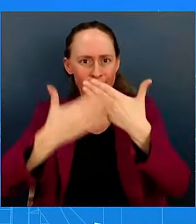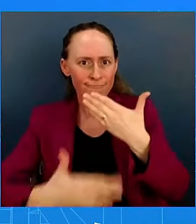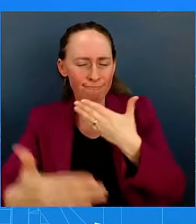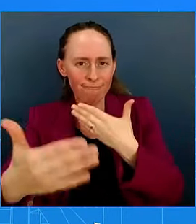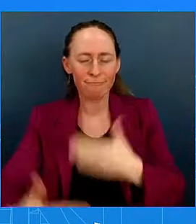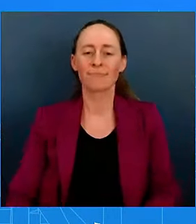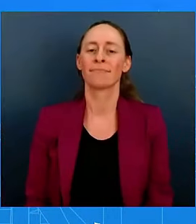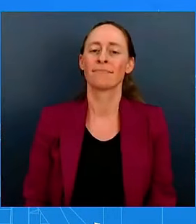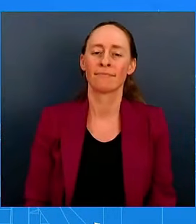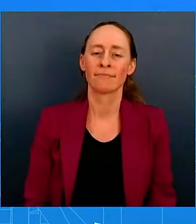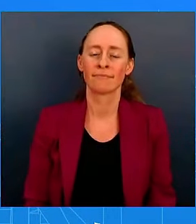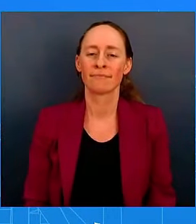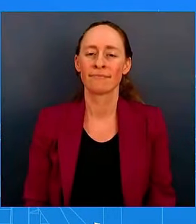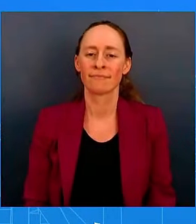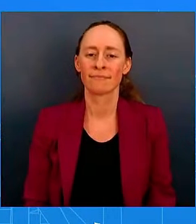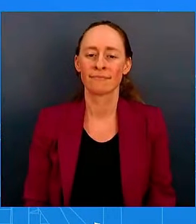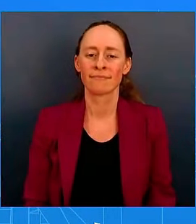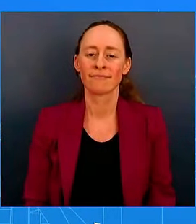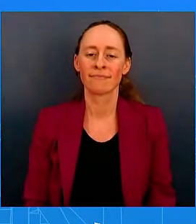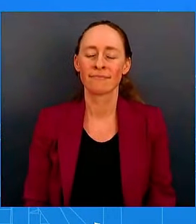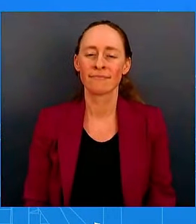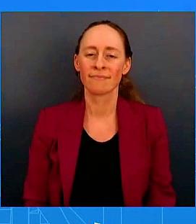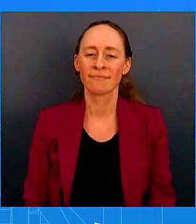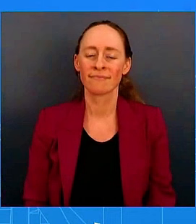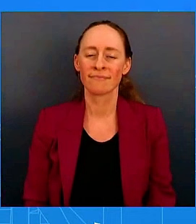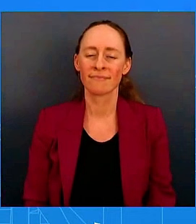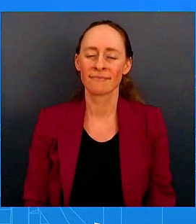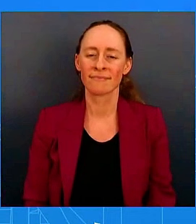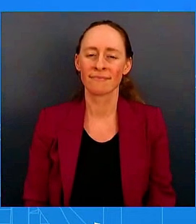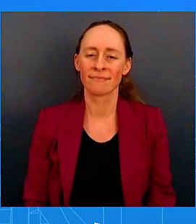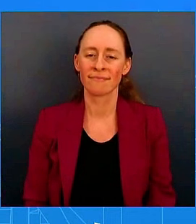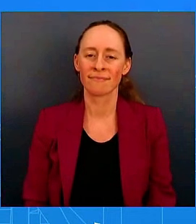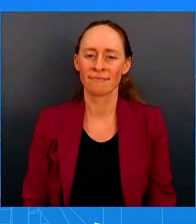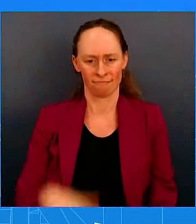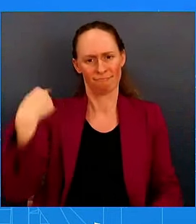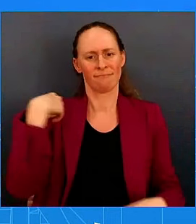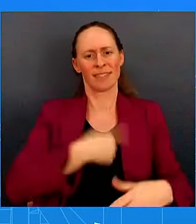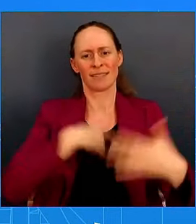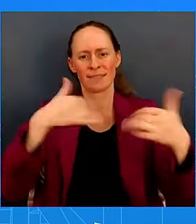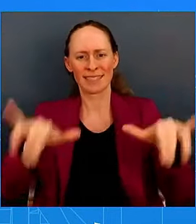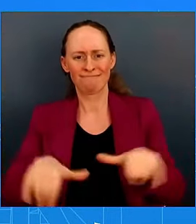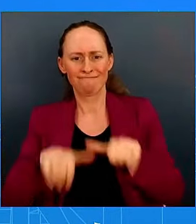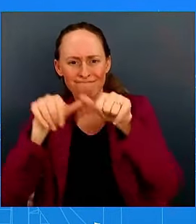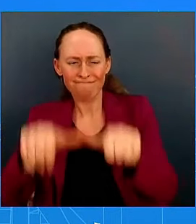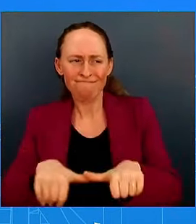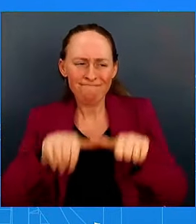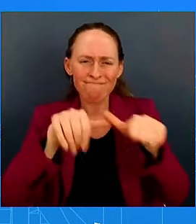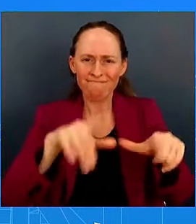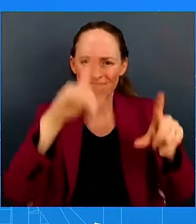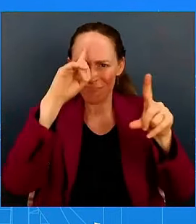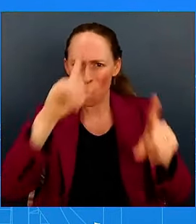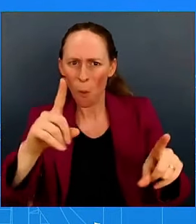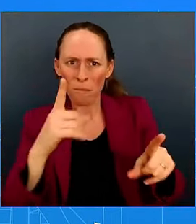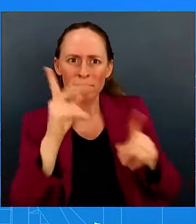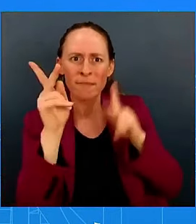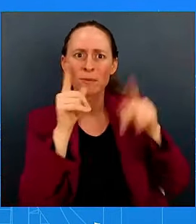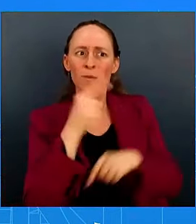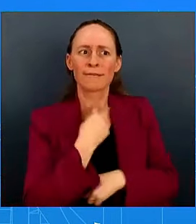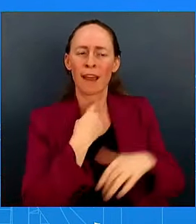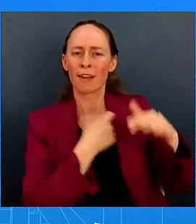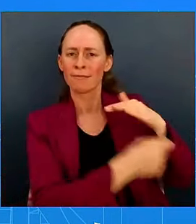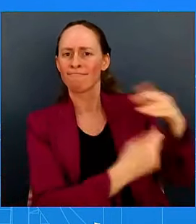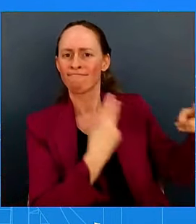we're still putting our shoulders to the wheel to get the hostages home and get a ceasefire in place. As daunting as that is today.